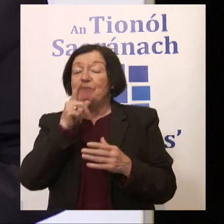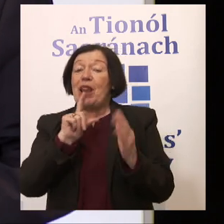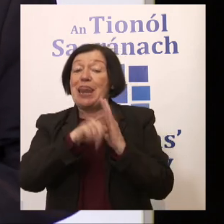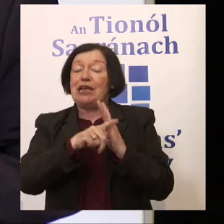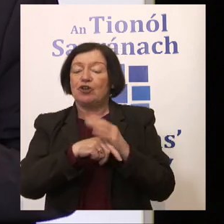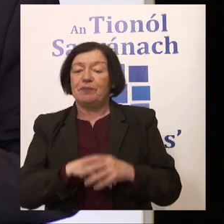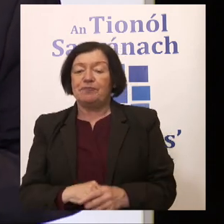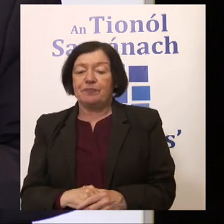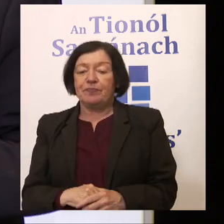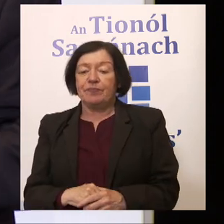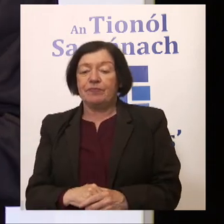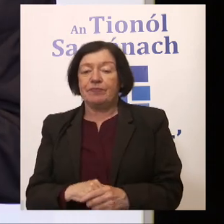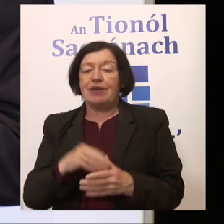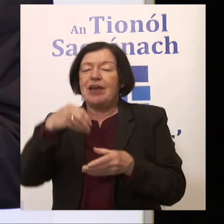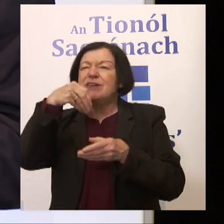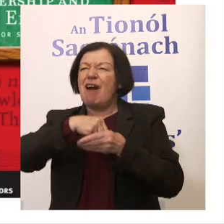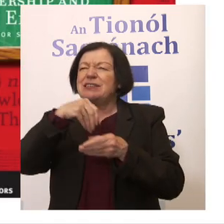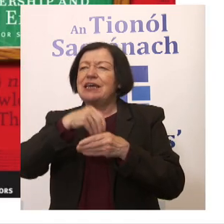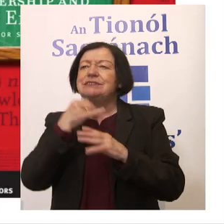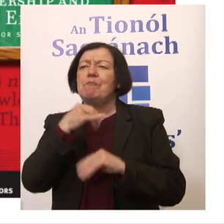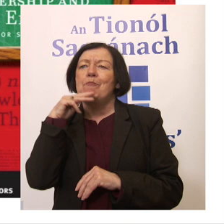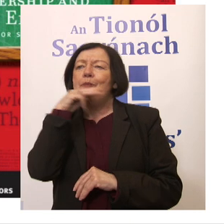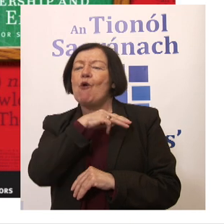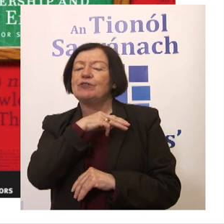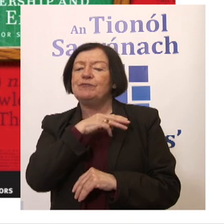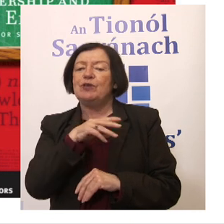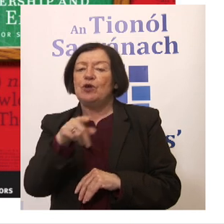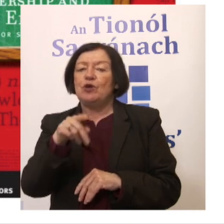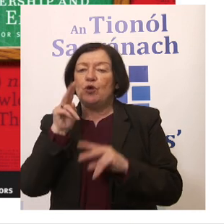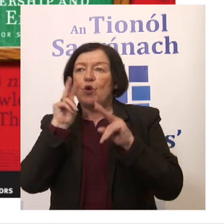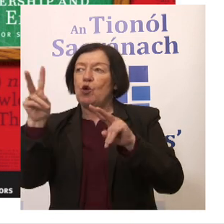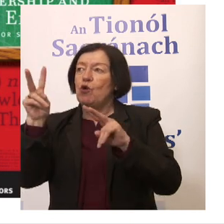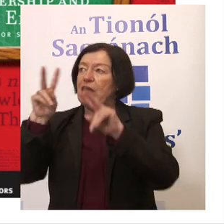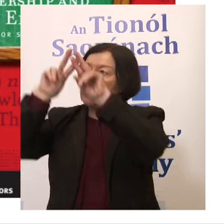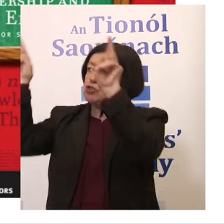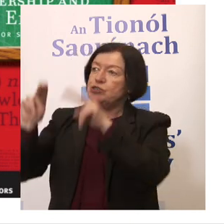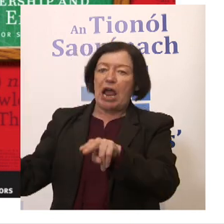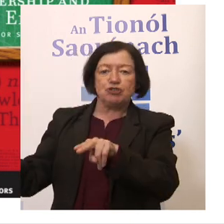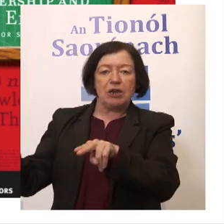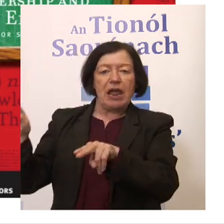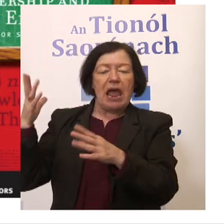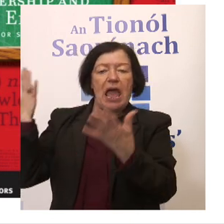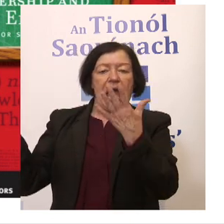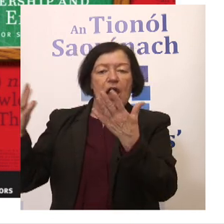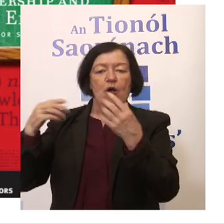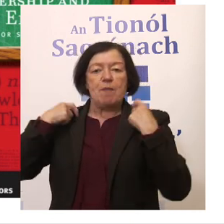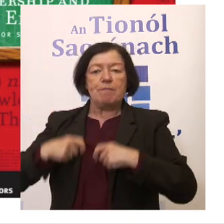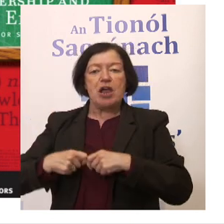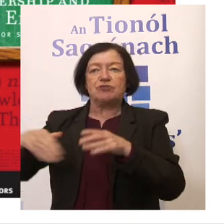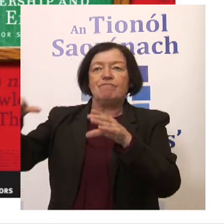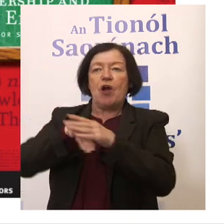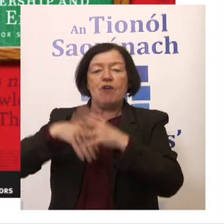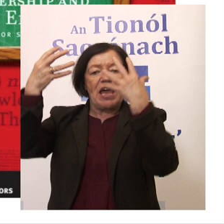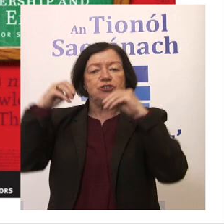And context is important because when you look internationally at the way in which mayors are engaged in